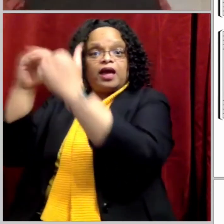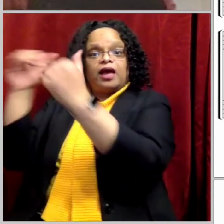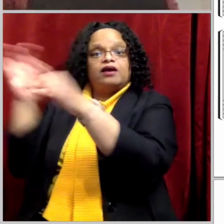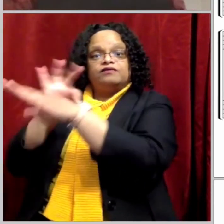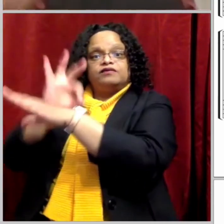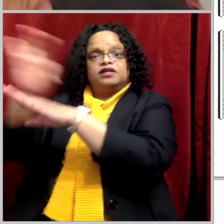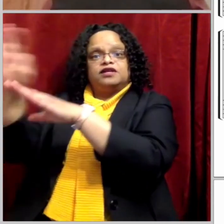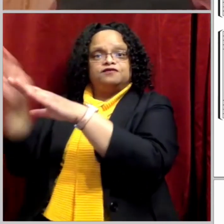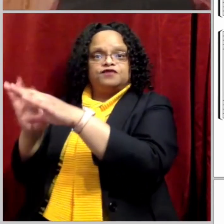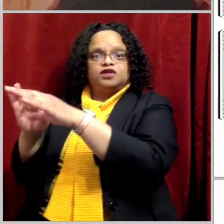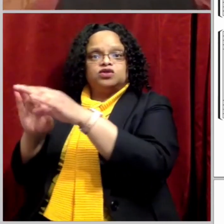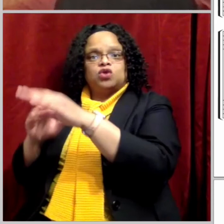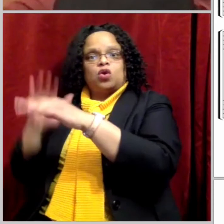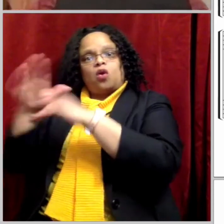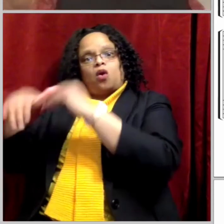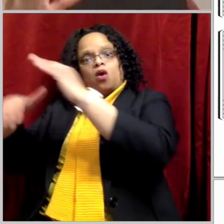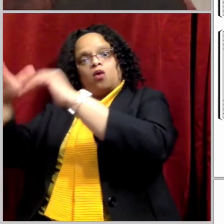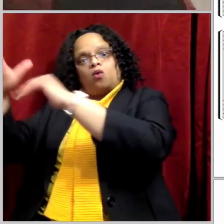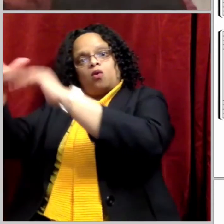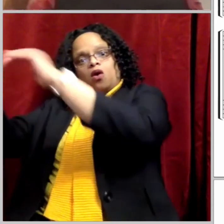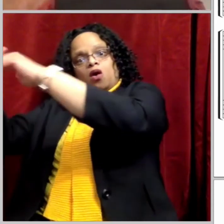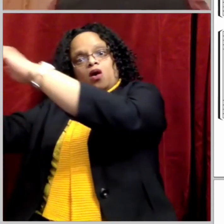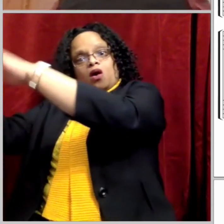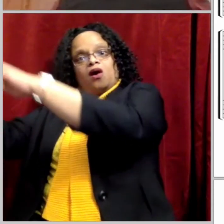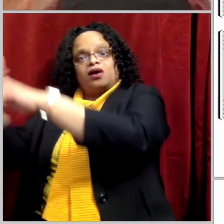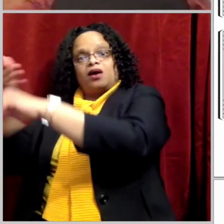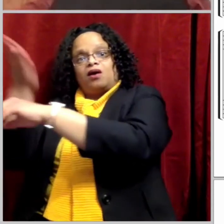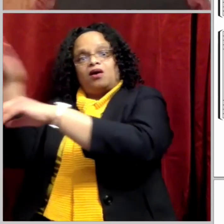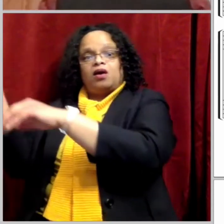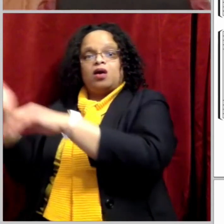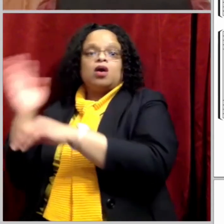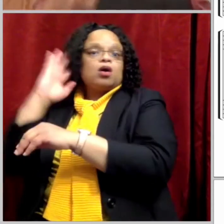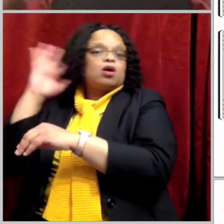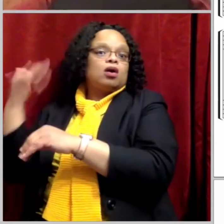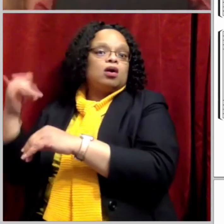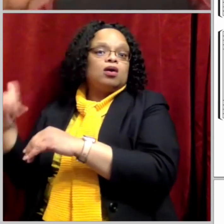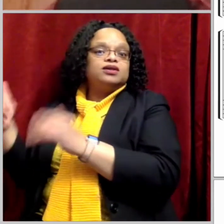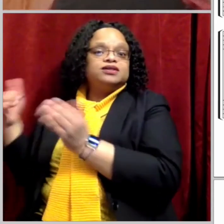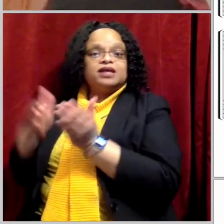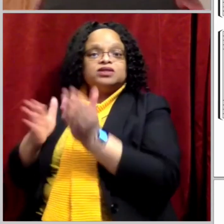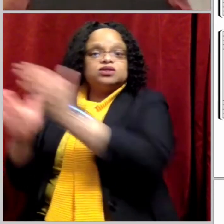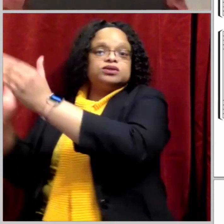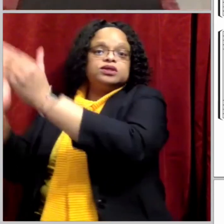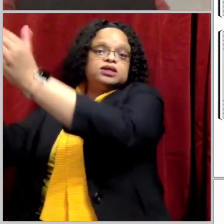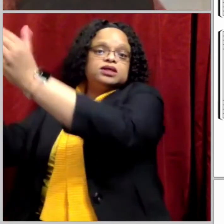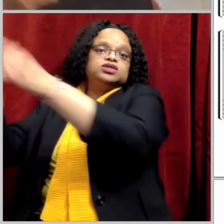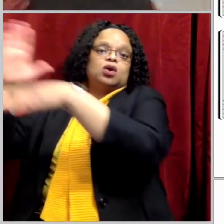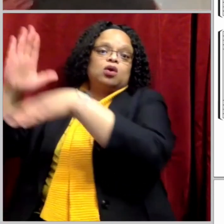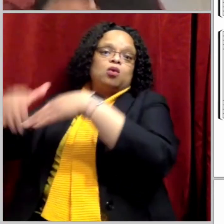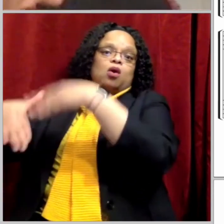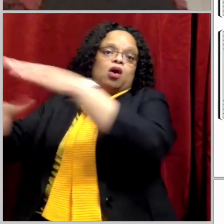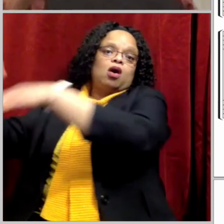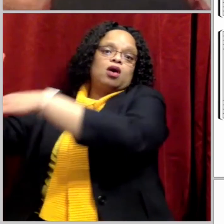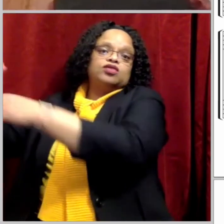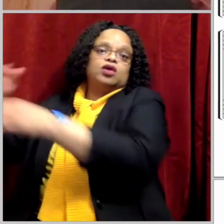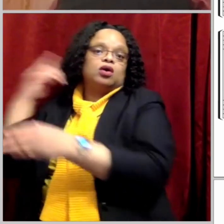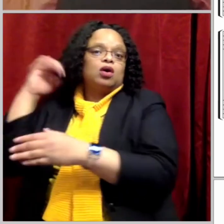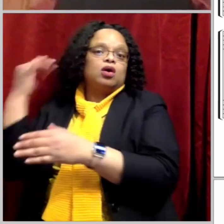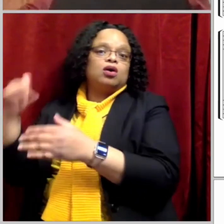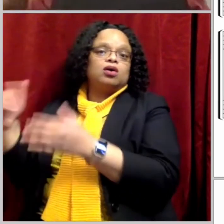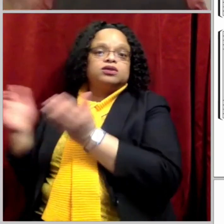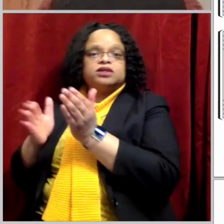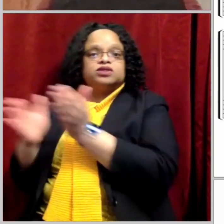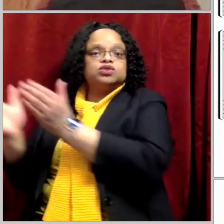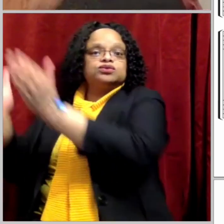the heavenly fields Before walk the golden streets Or walk the